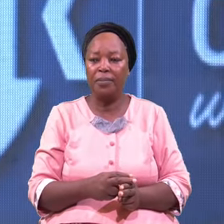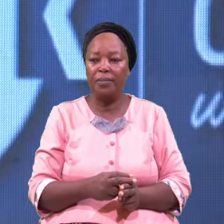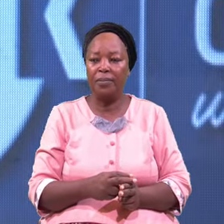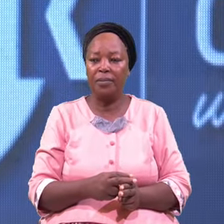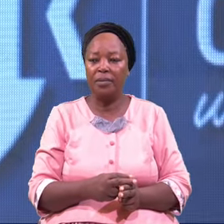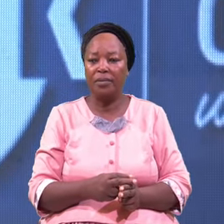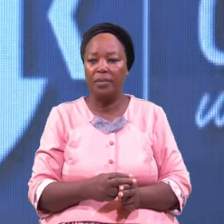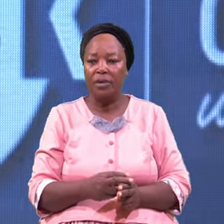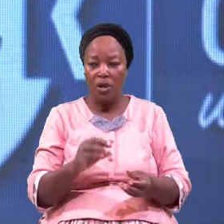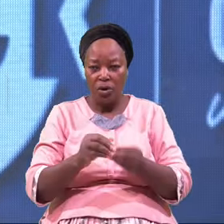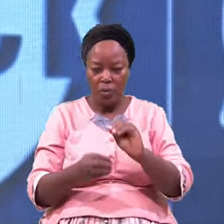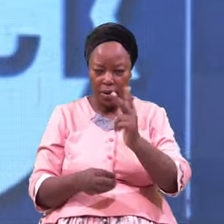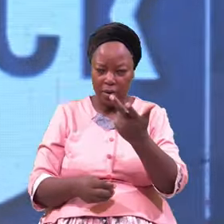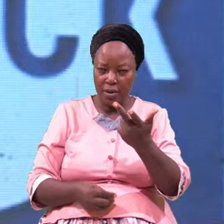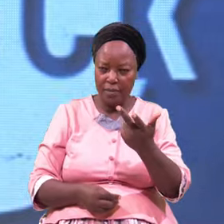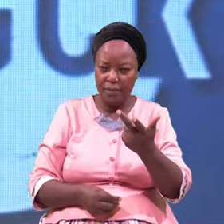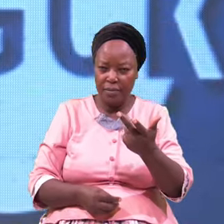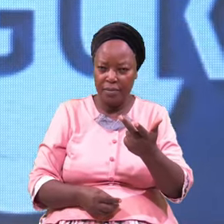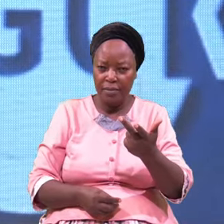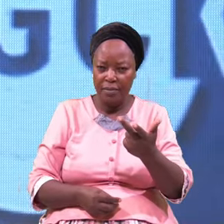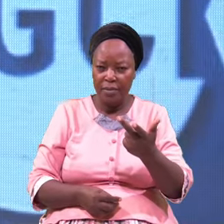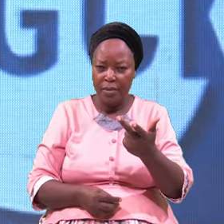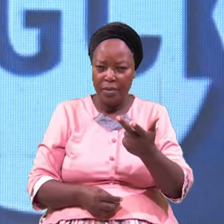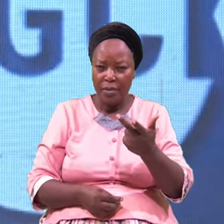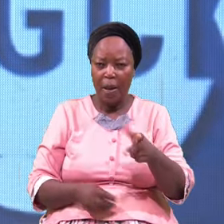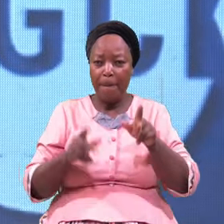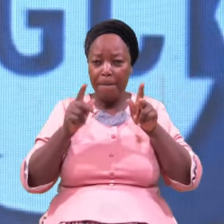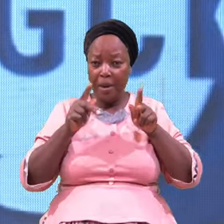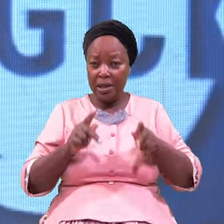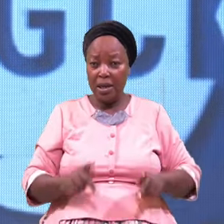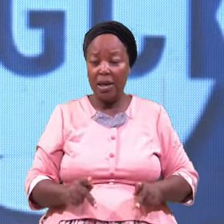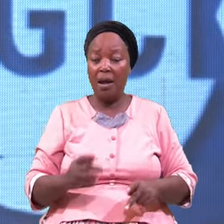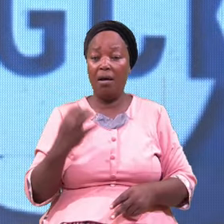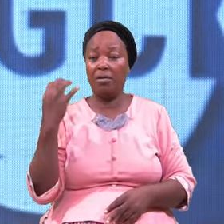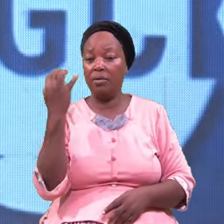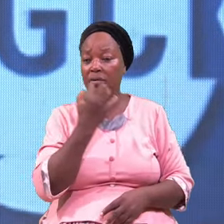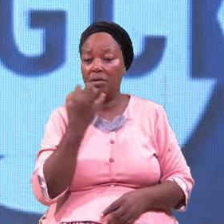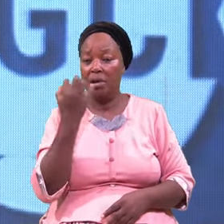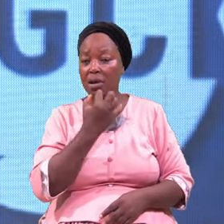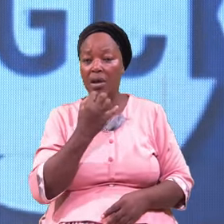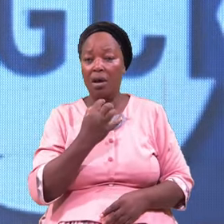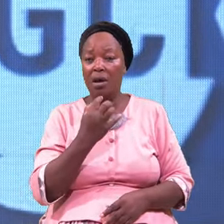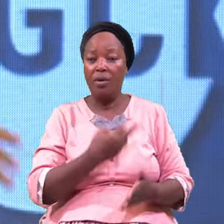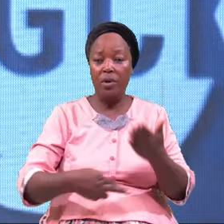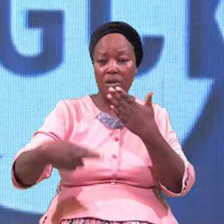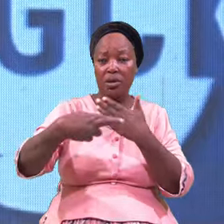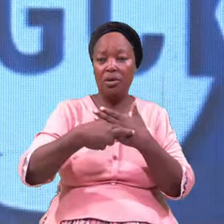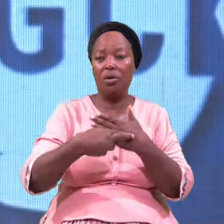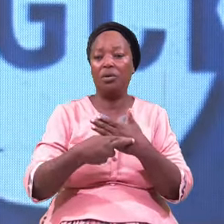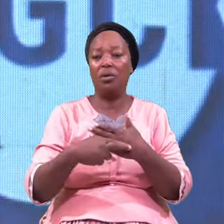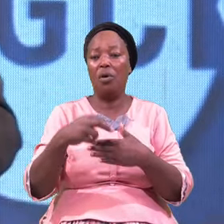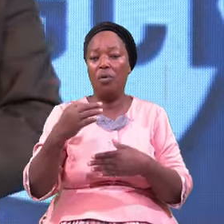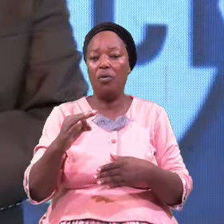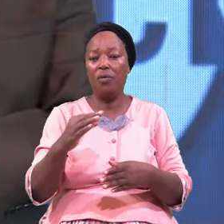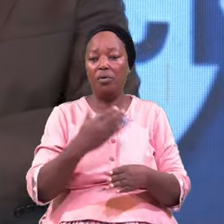Number three Personal Incredible Restoration Of total Transformation